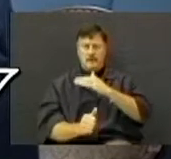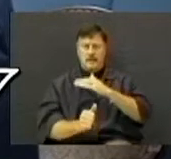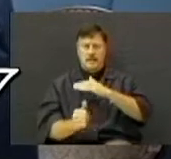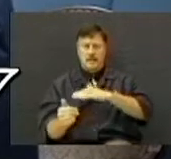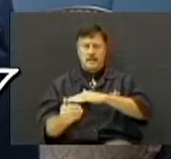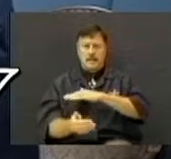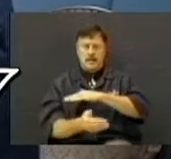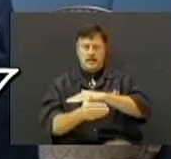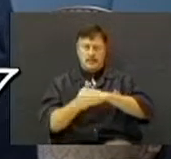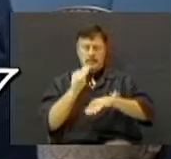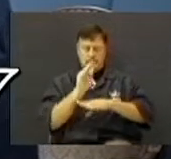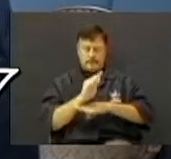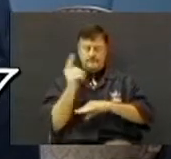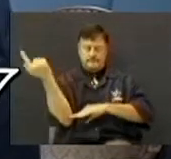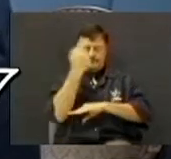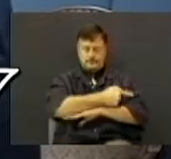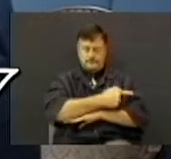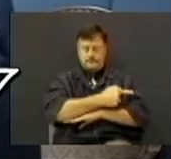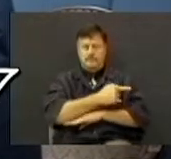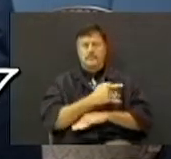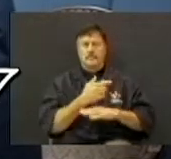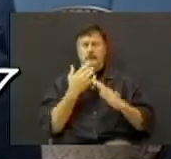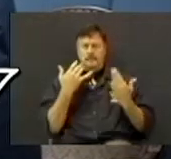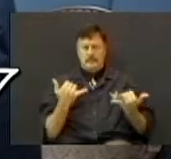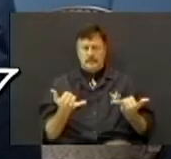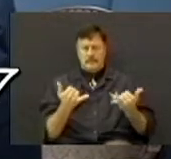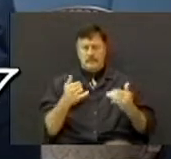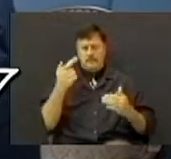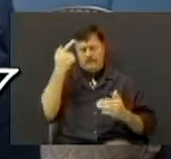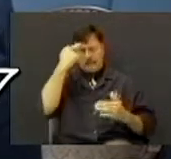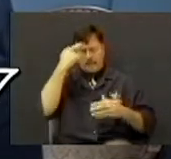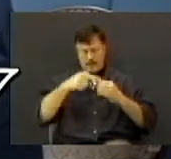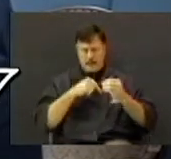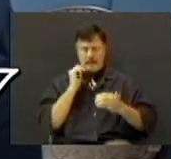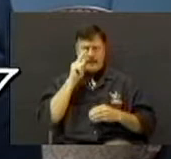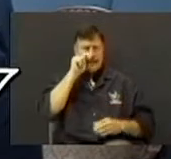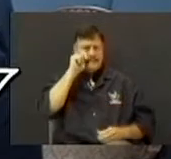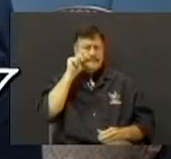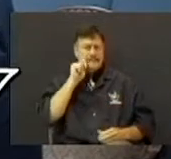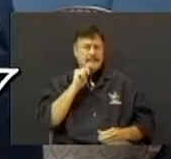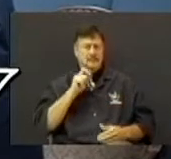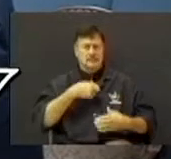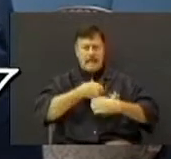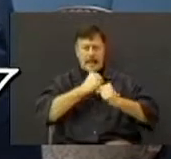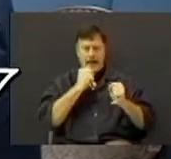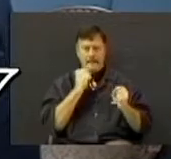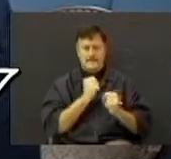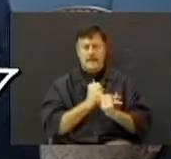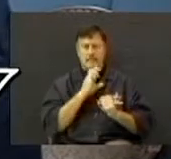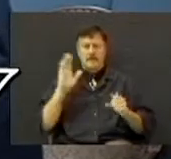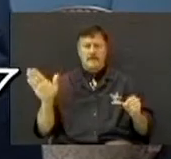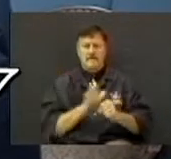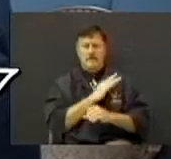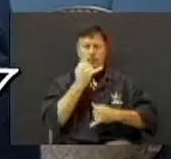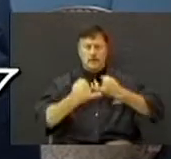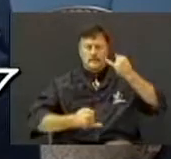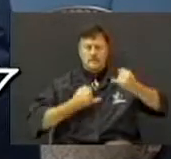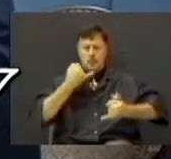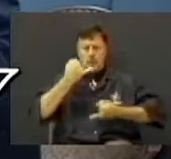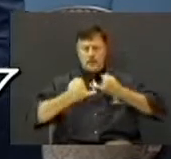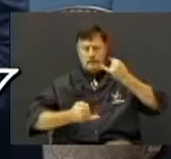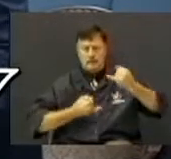greatly desiring to see thee, being mindful of thy tears, that I may be filled with joy